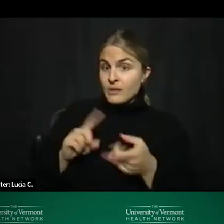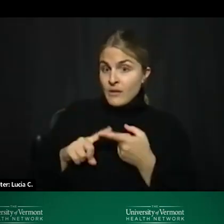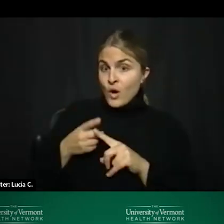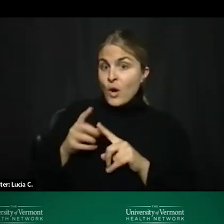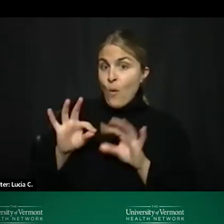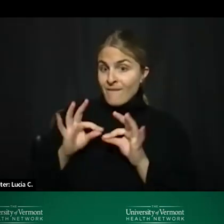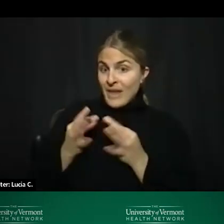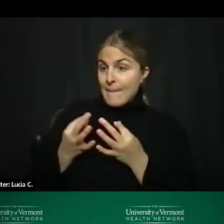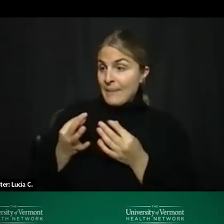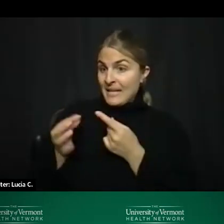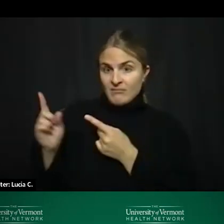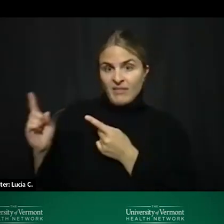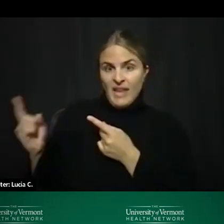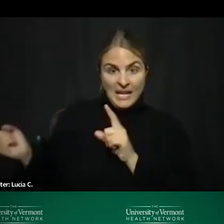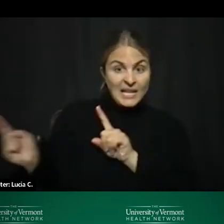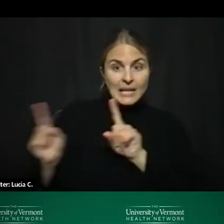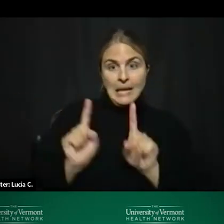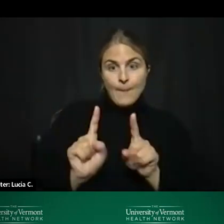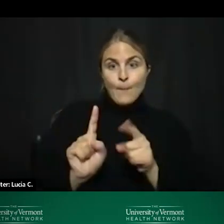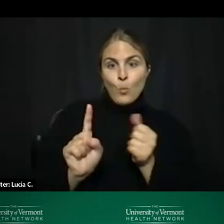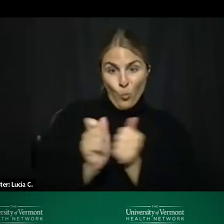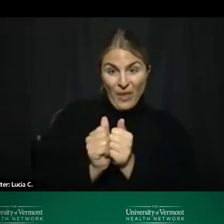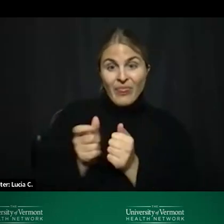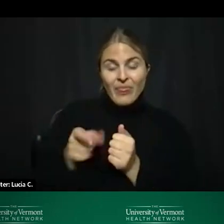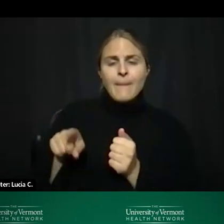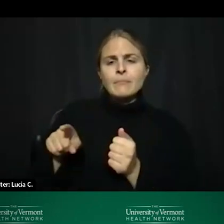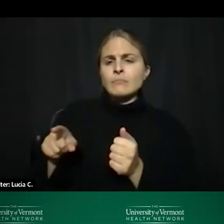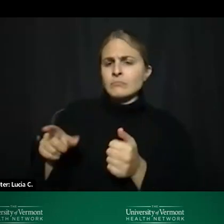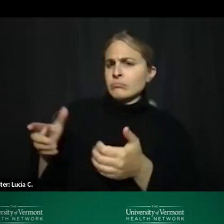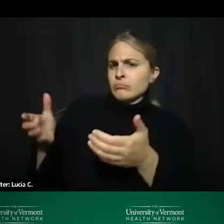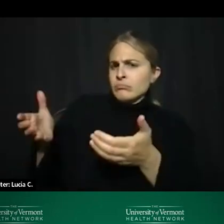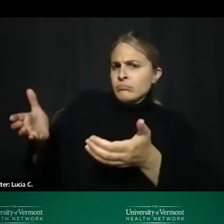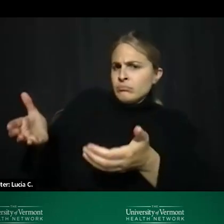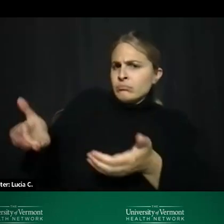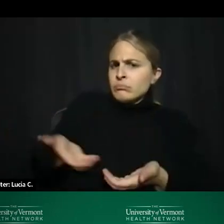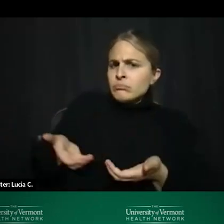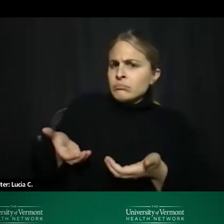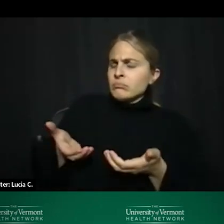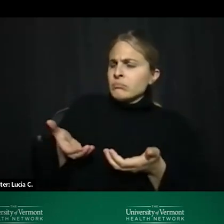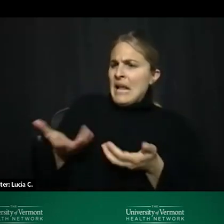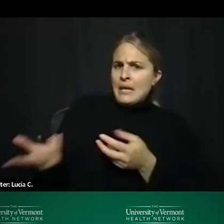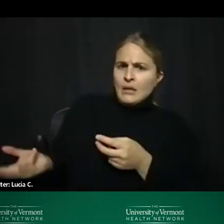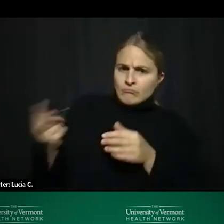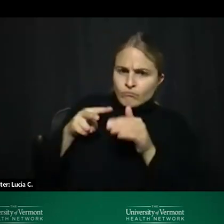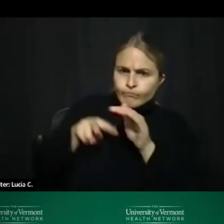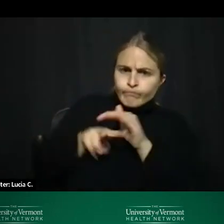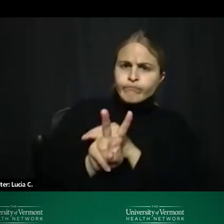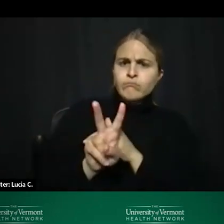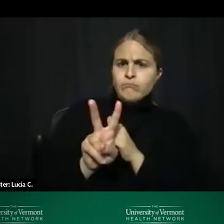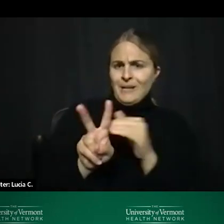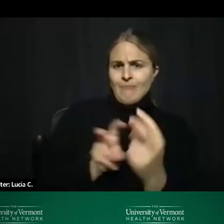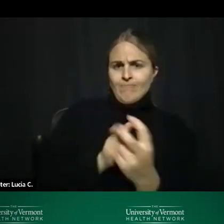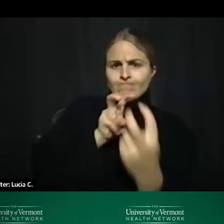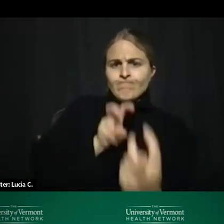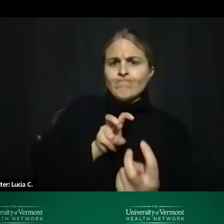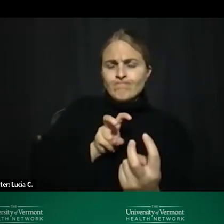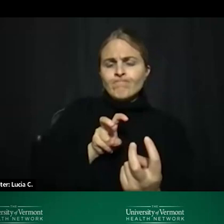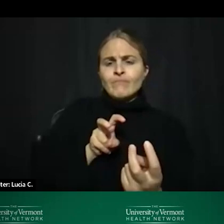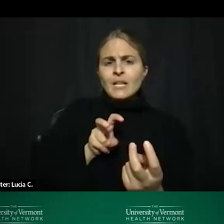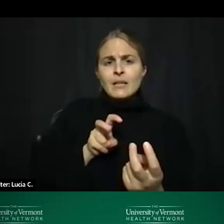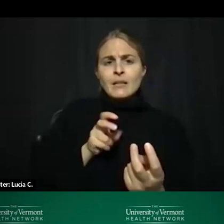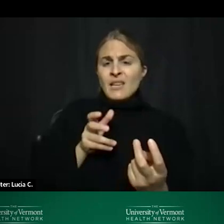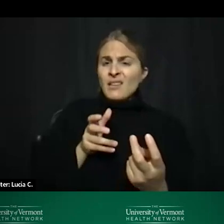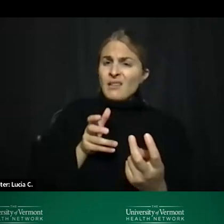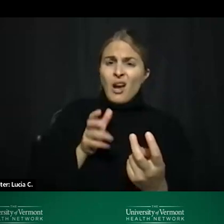their services um we welcome that our consult rooms are quite large and can fit a family or a small crowd